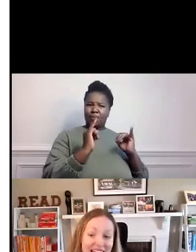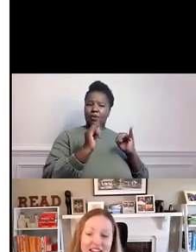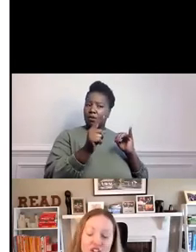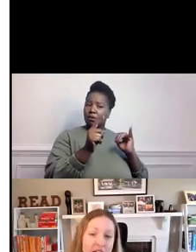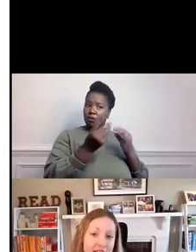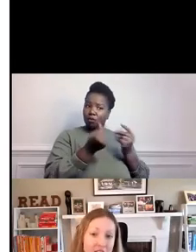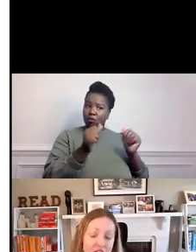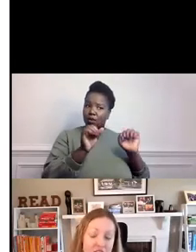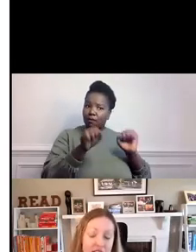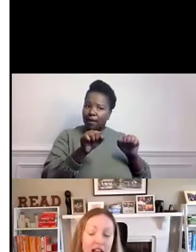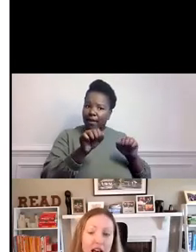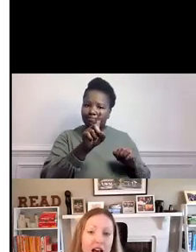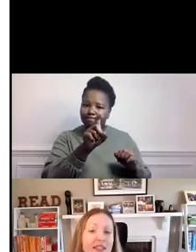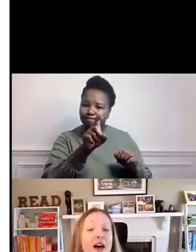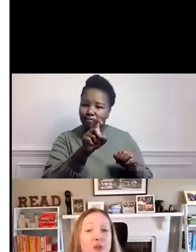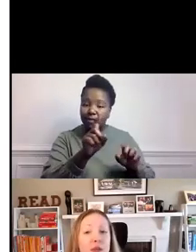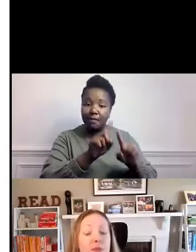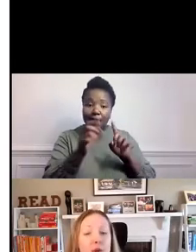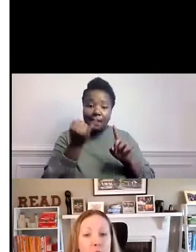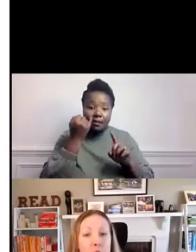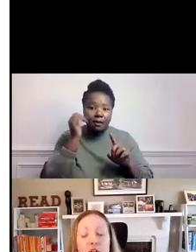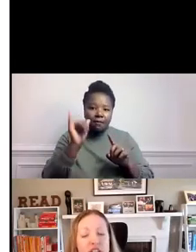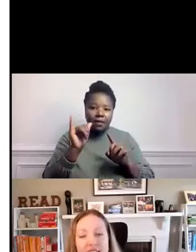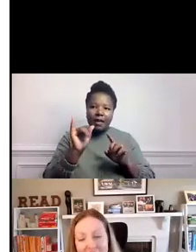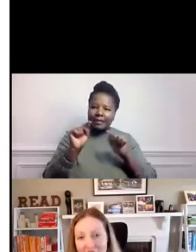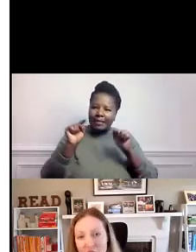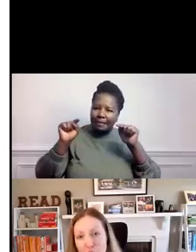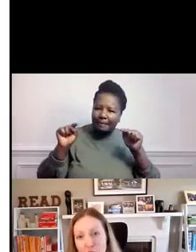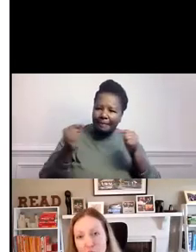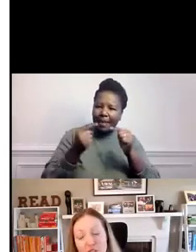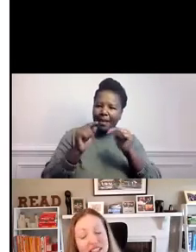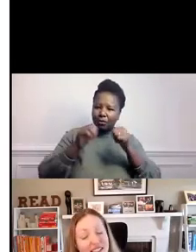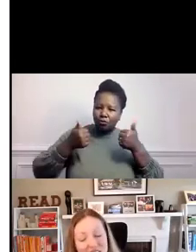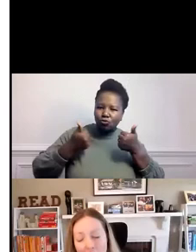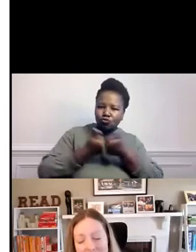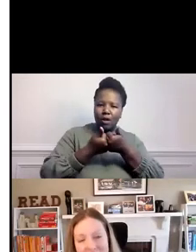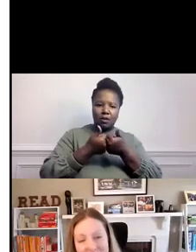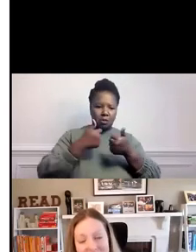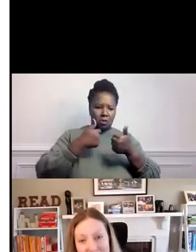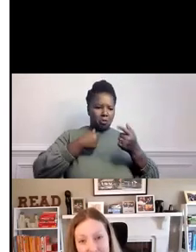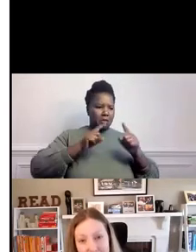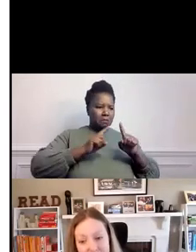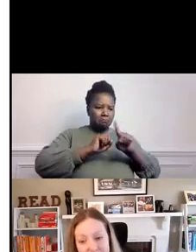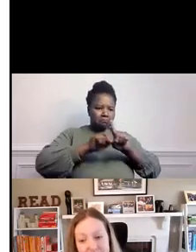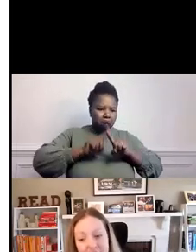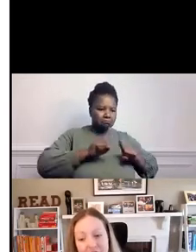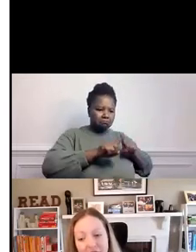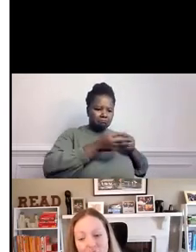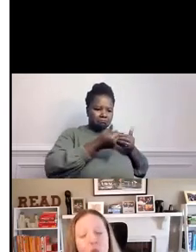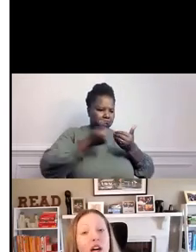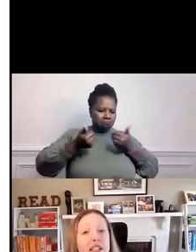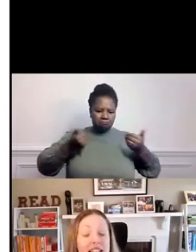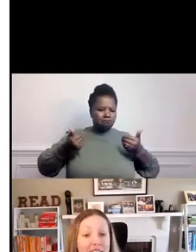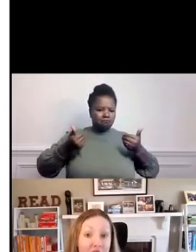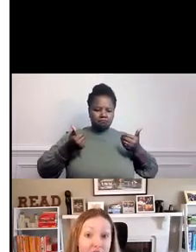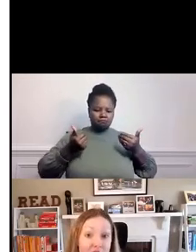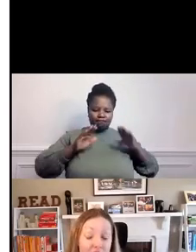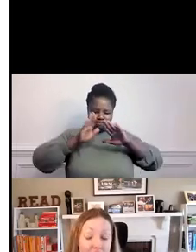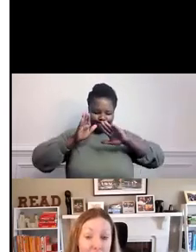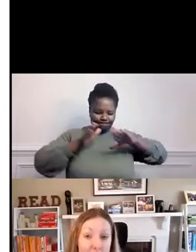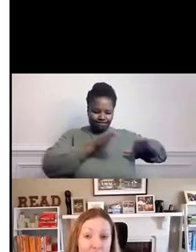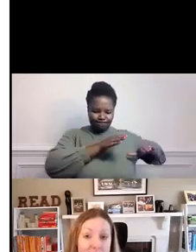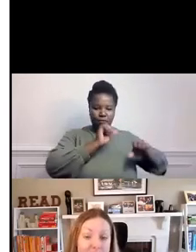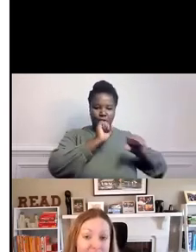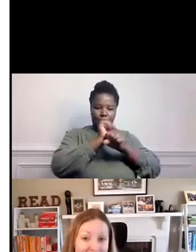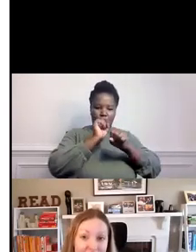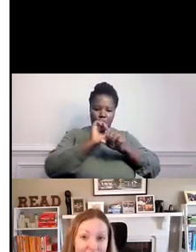pain and challenge that allows people to push aside really long-standing differences and work together